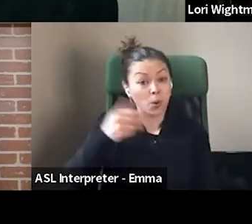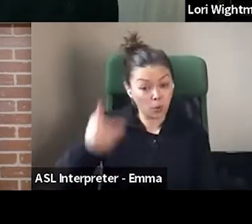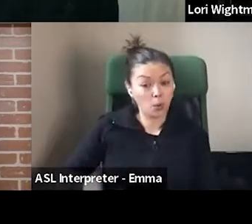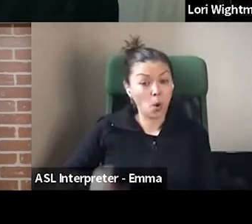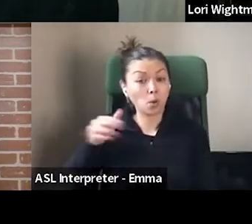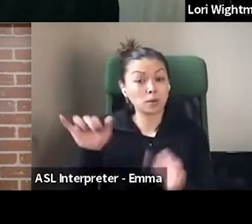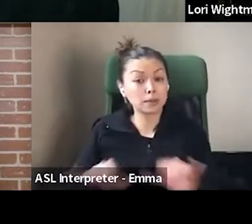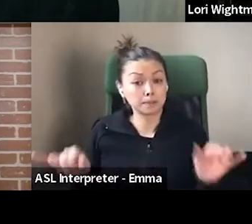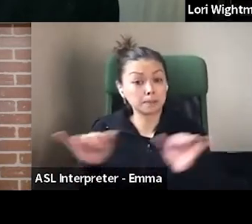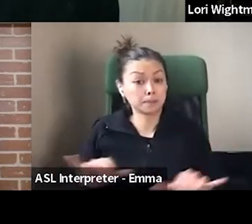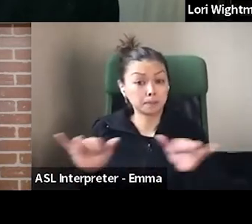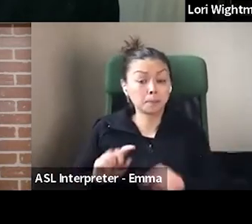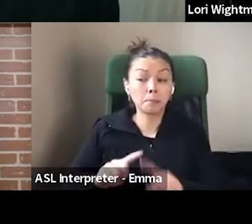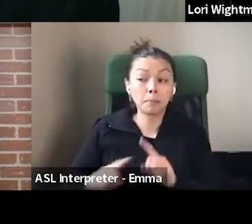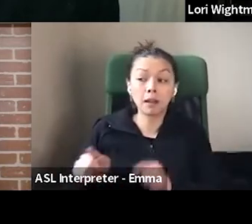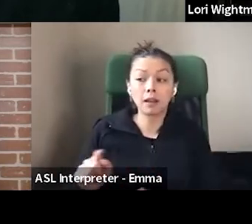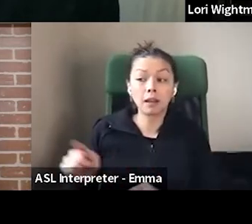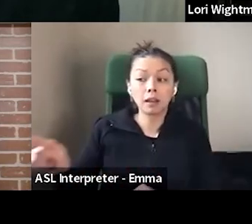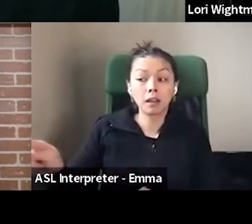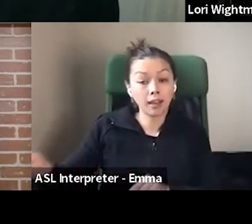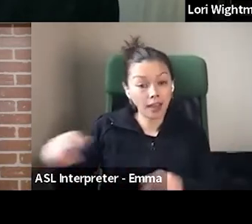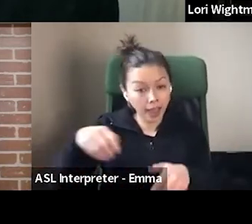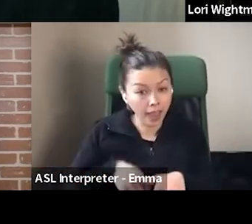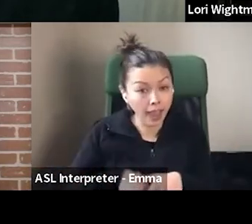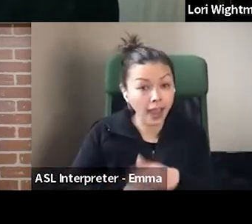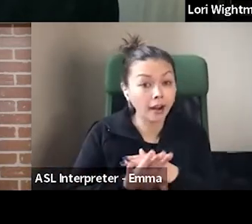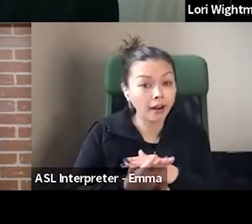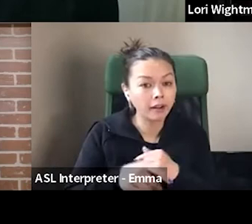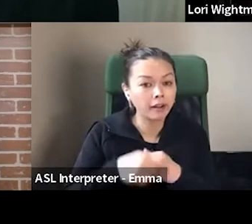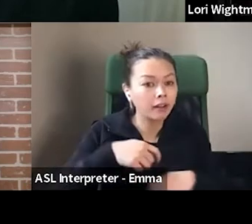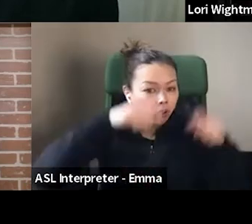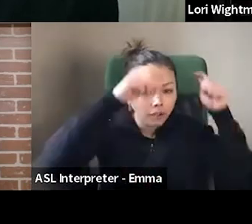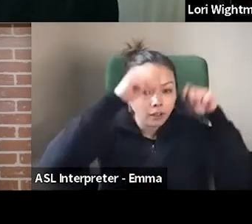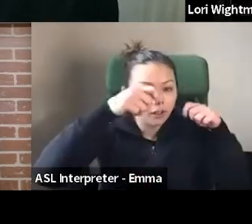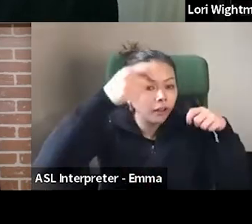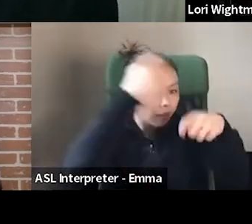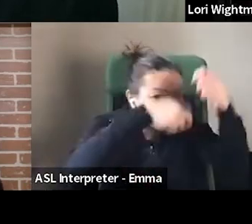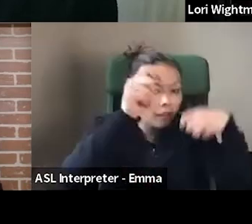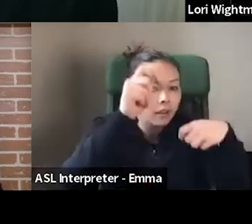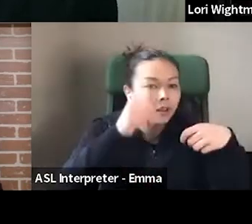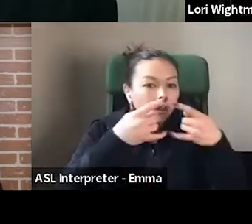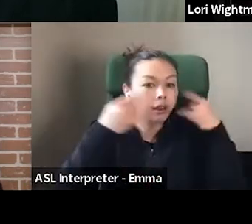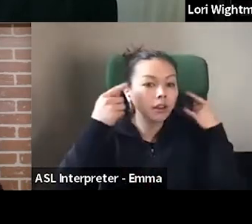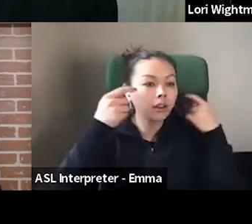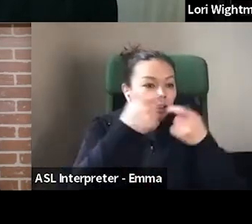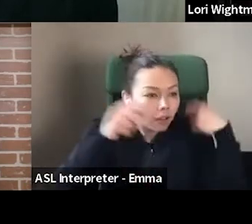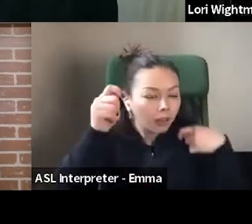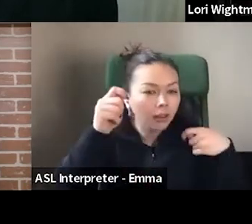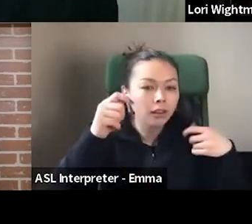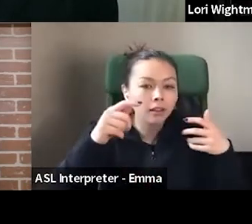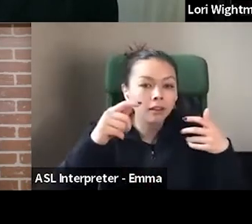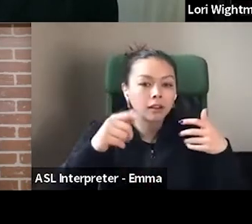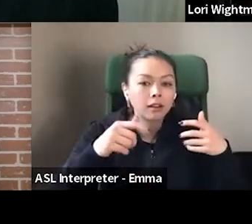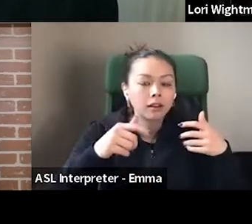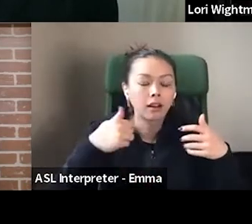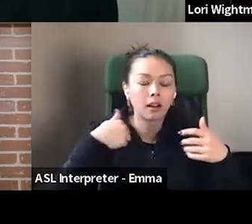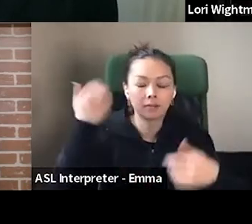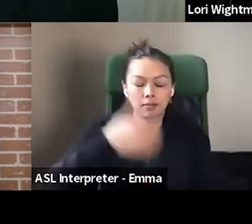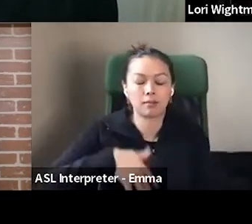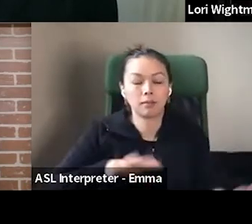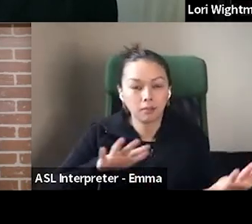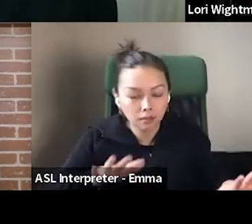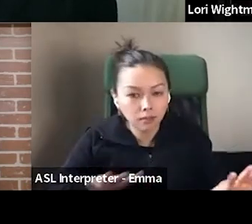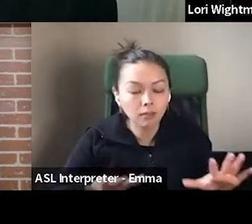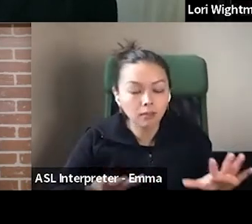exactly the same way, I probably aren't going to recognize you, which isn't my favorite. So that, so that part is